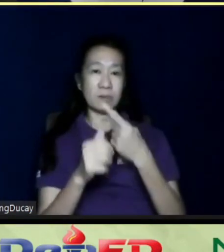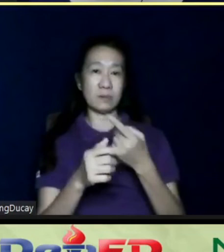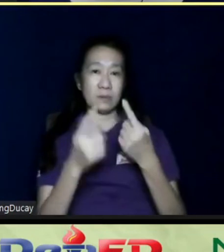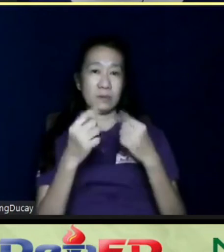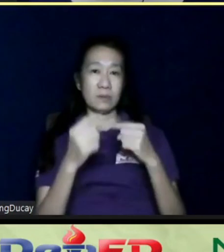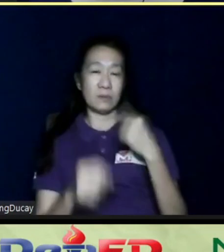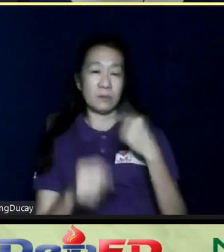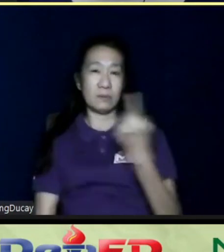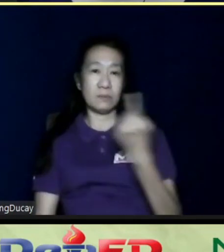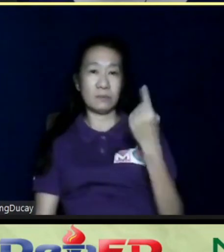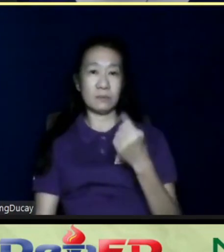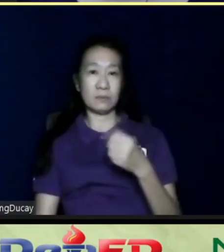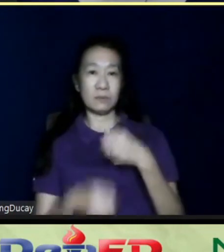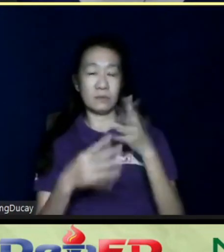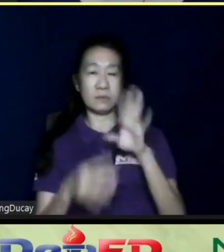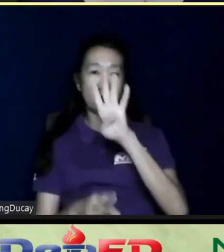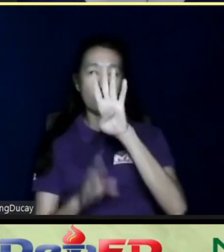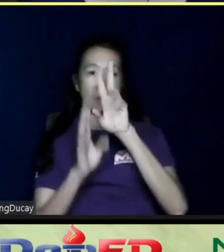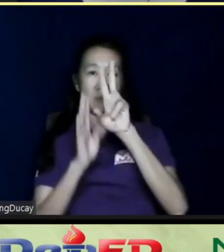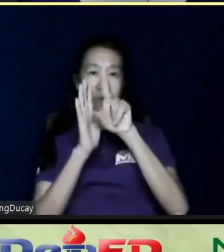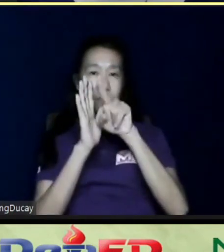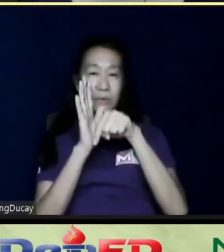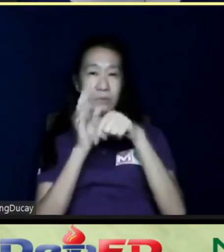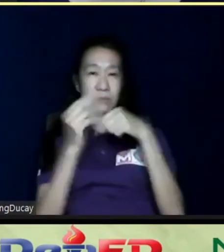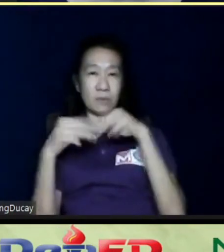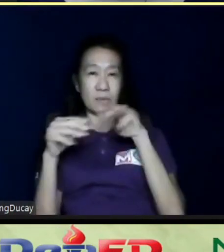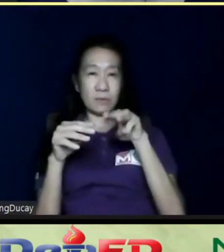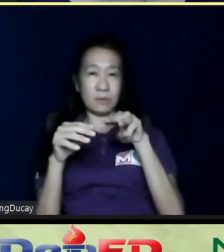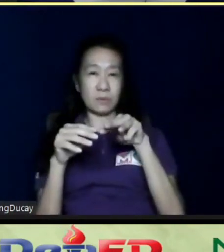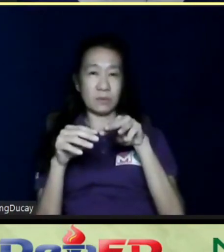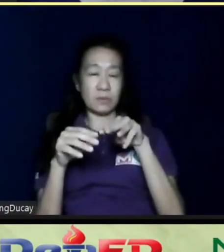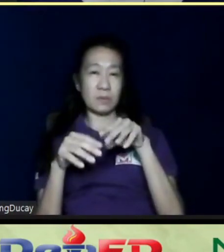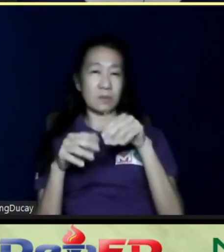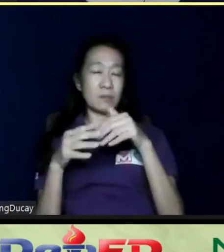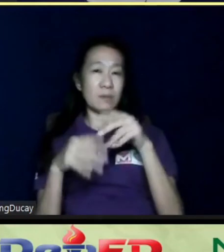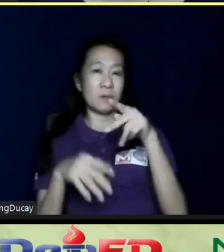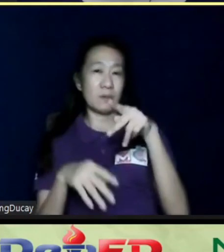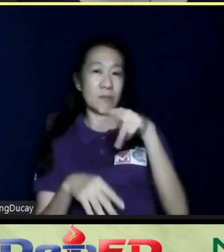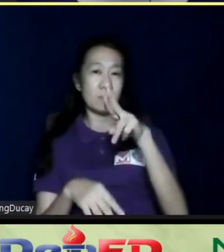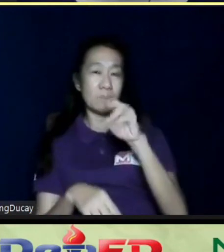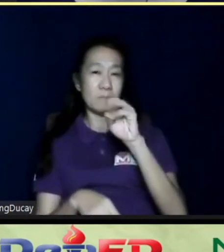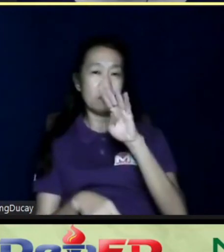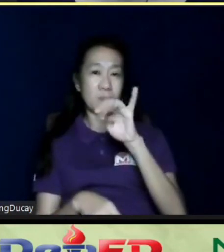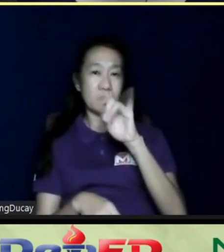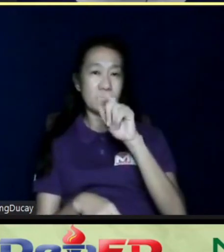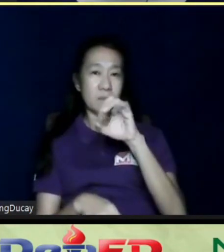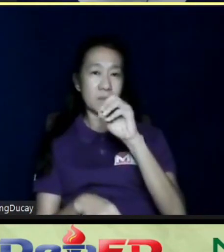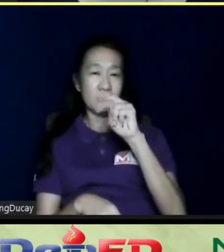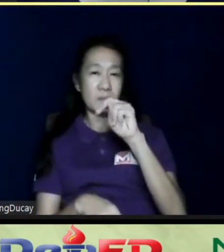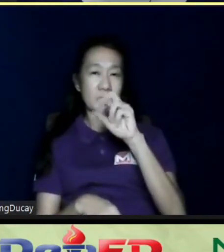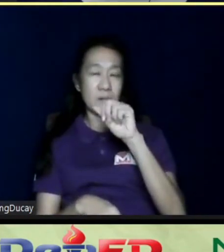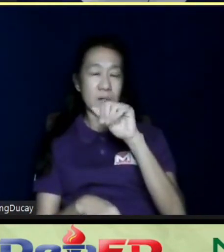only given four hours. So, while they're on their pro-B status, some of them